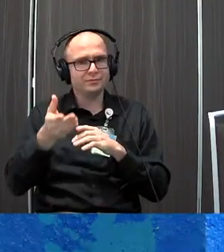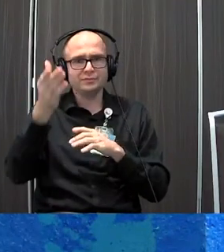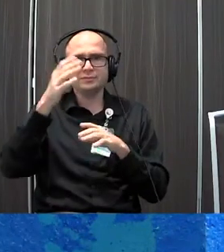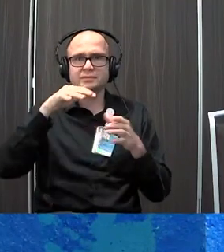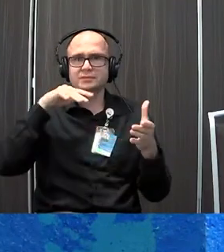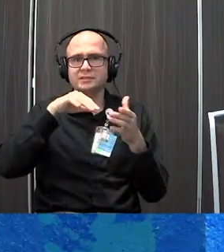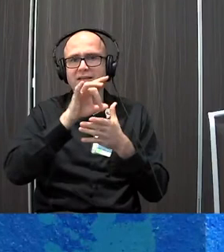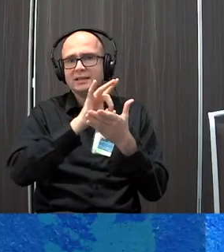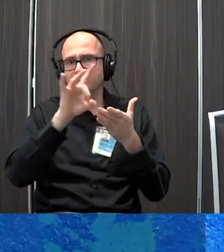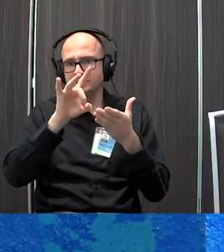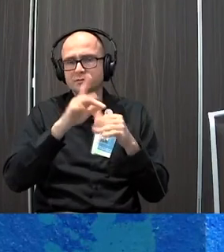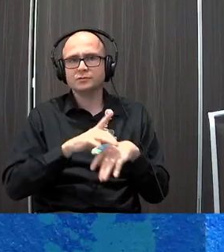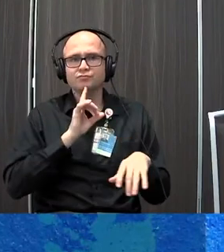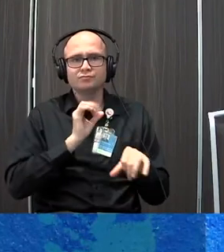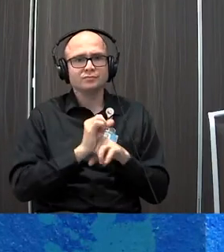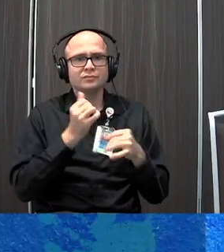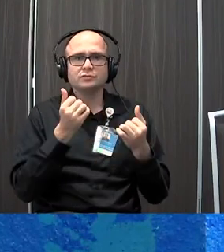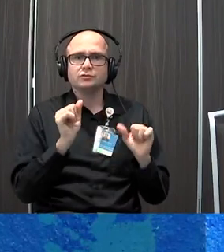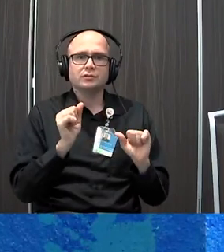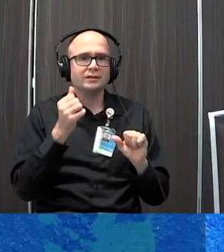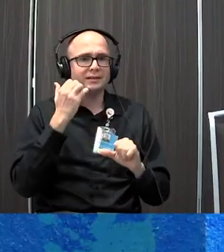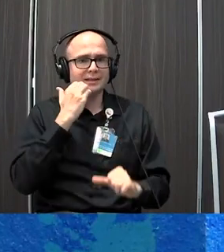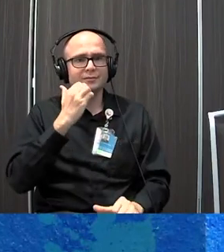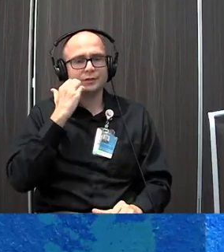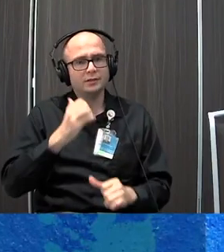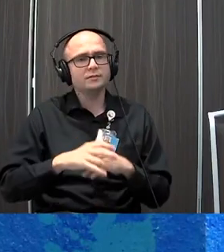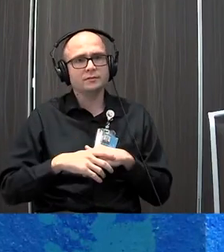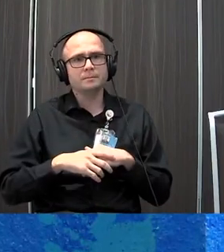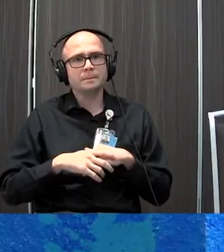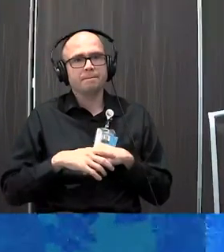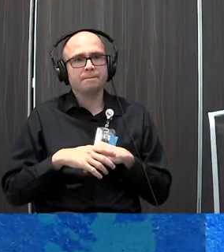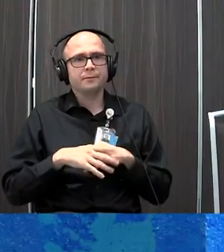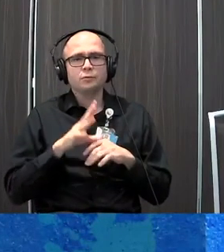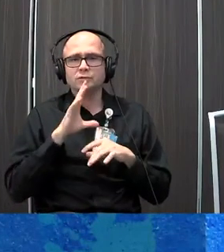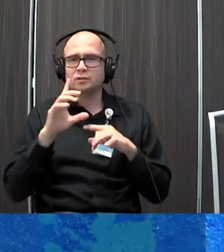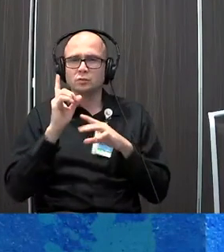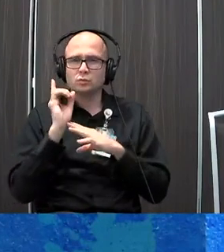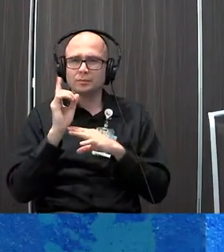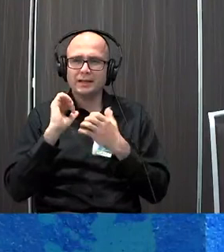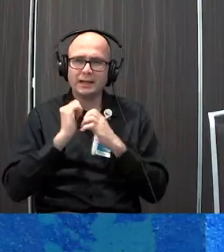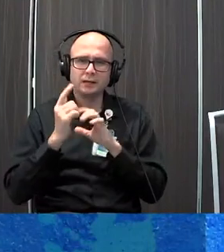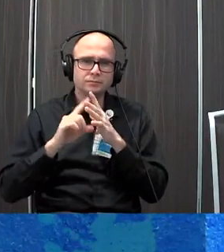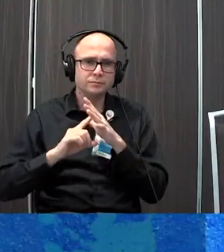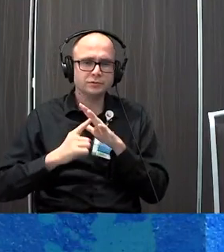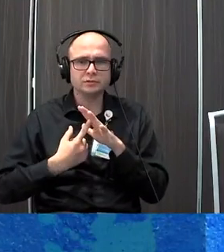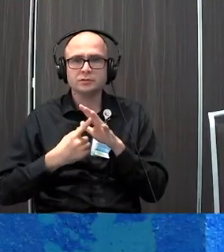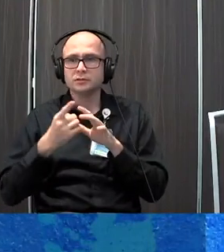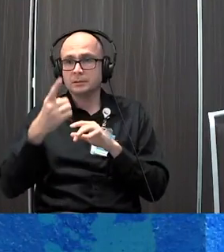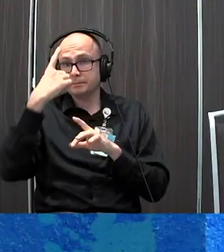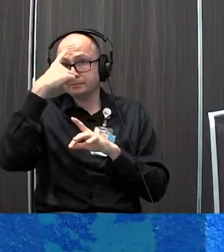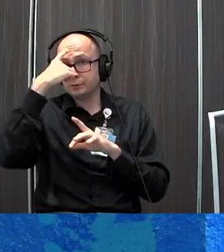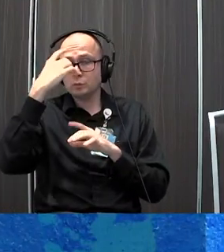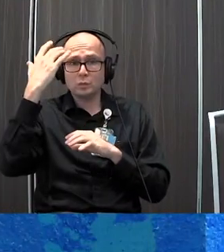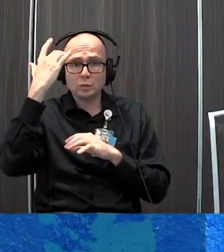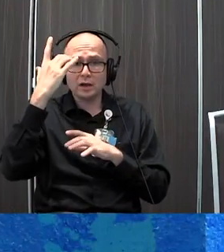been done on eight weeks and really trying to do something every day. And so we'll talk in a minute about kind of how might you get started. And neurologically,